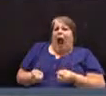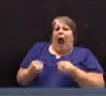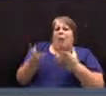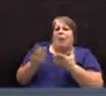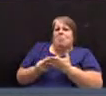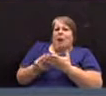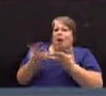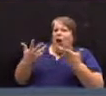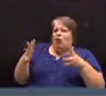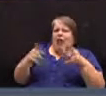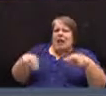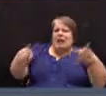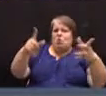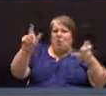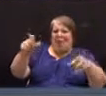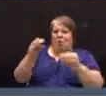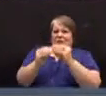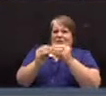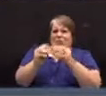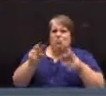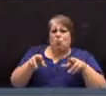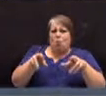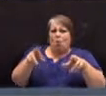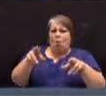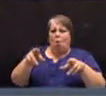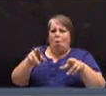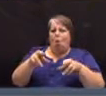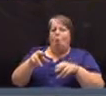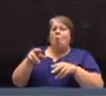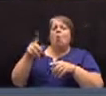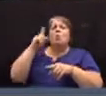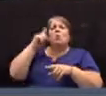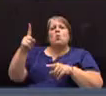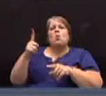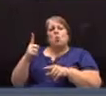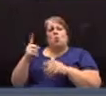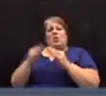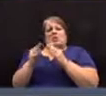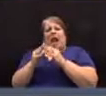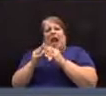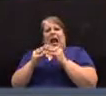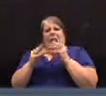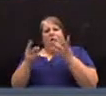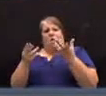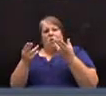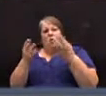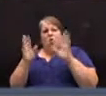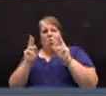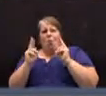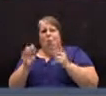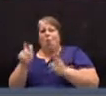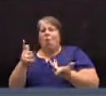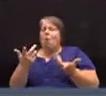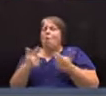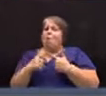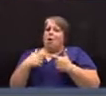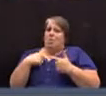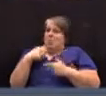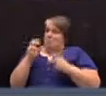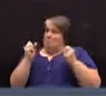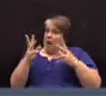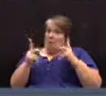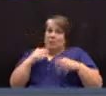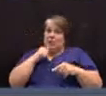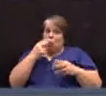already out there that we know we have to fix in the municipal building. Just so that all of the rest of us out here that aren't used to seeing those numbers